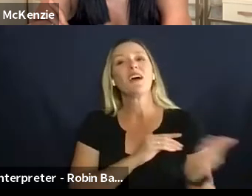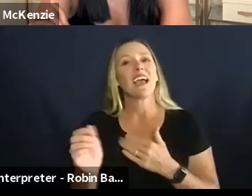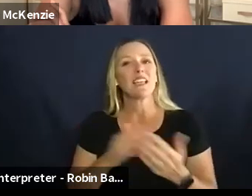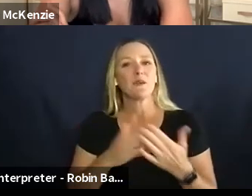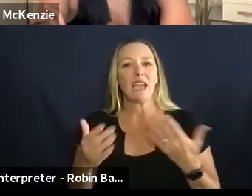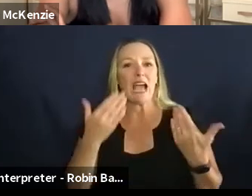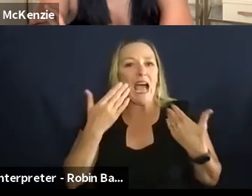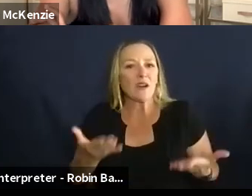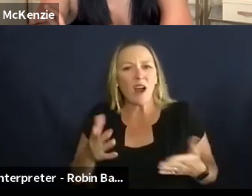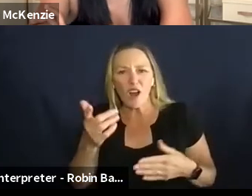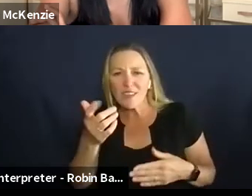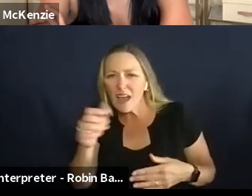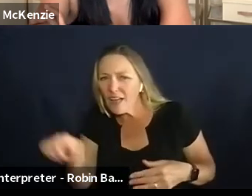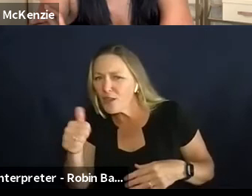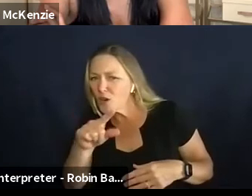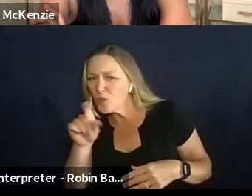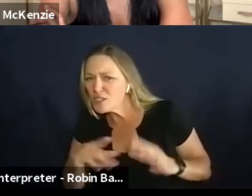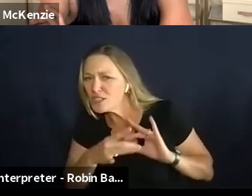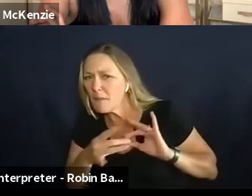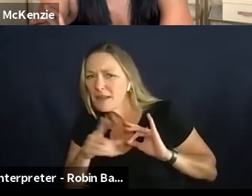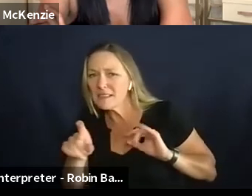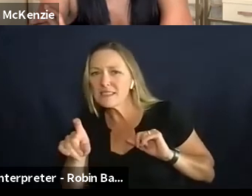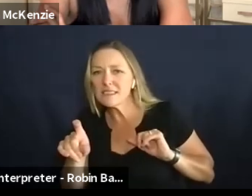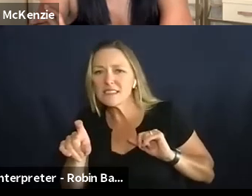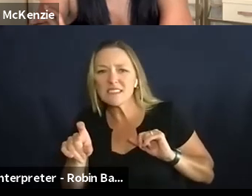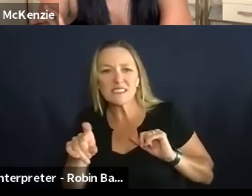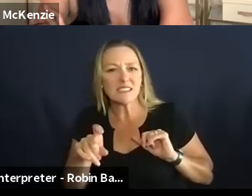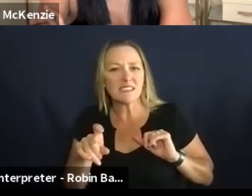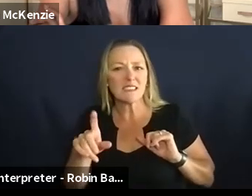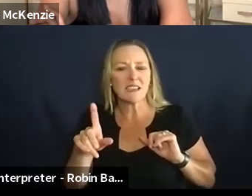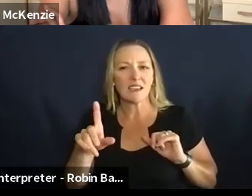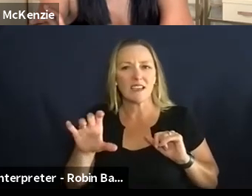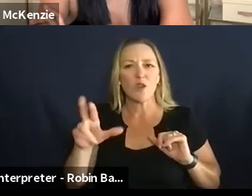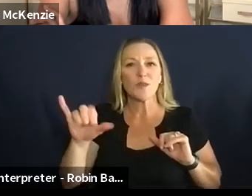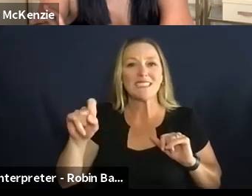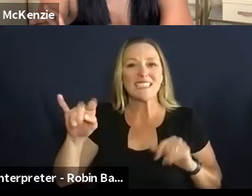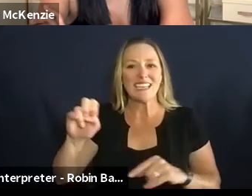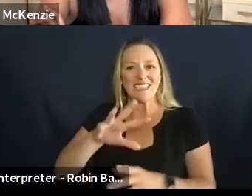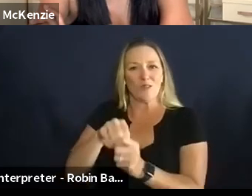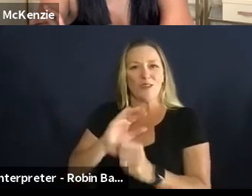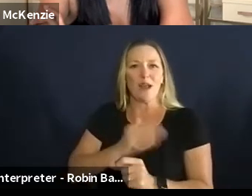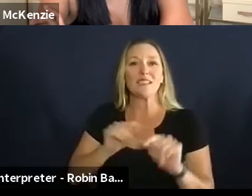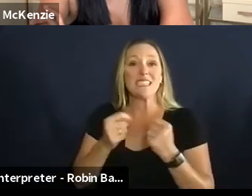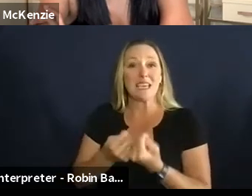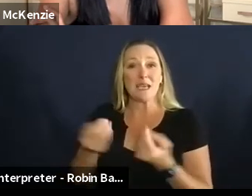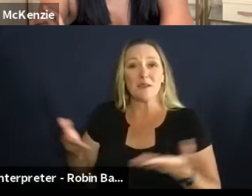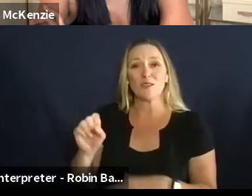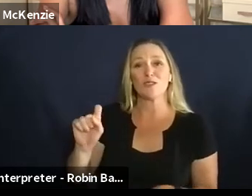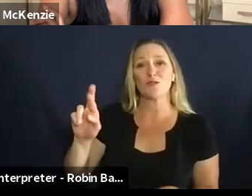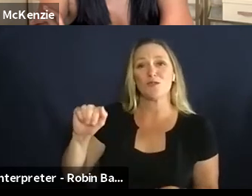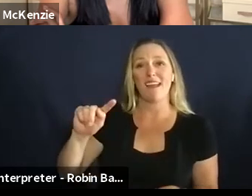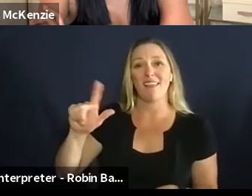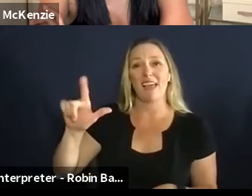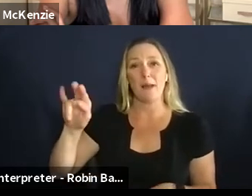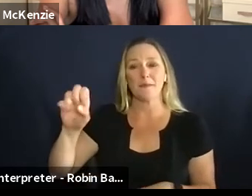i don't know if there's any have there been any other comments in the chat christine is on our team at strat labs and she is here and she's been monitoring